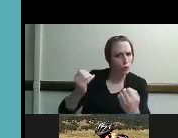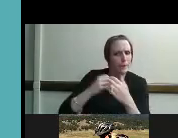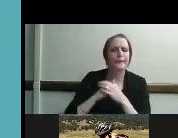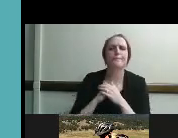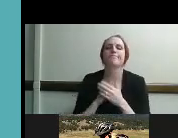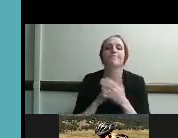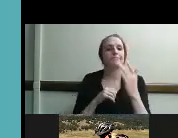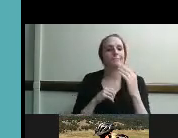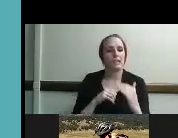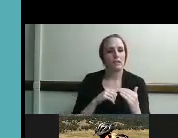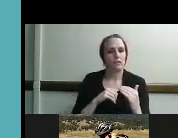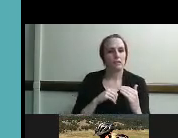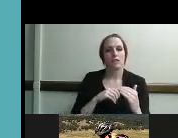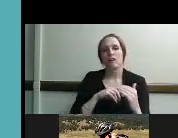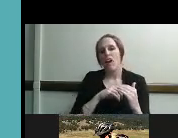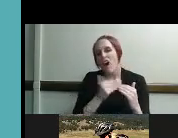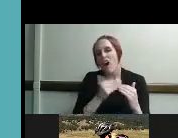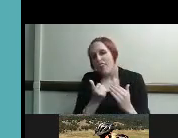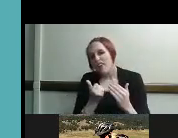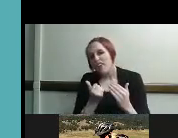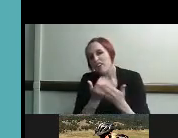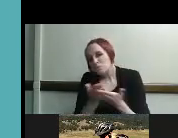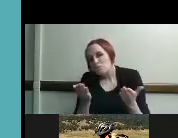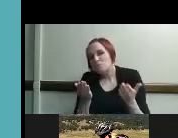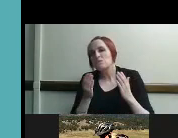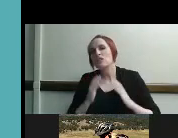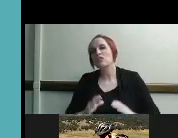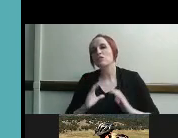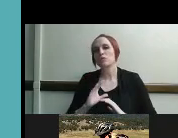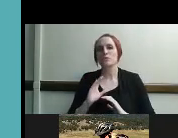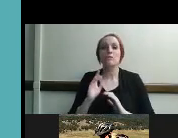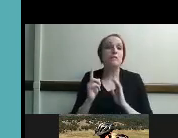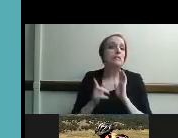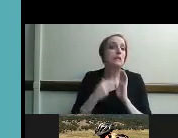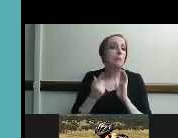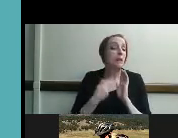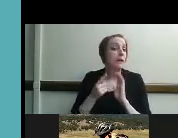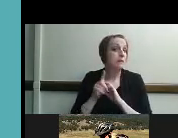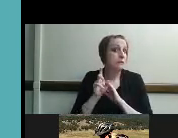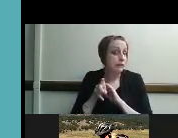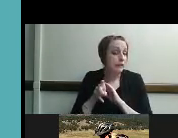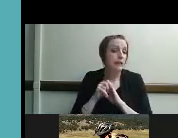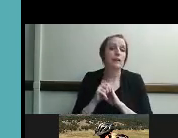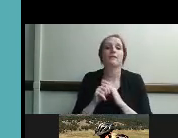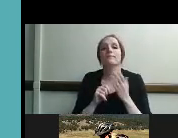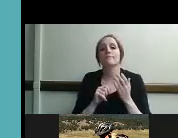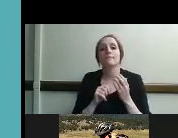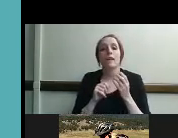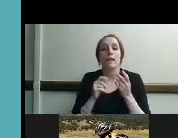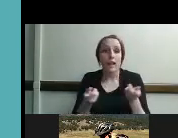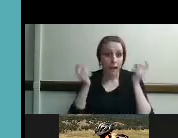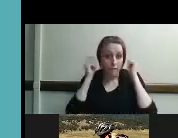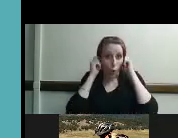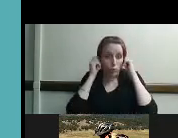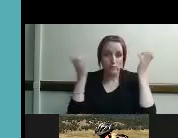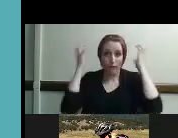other items that consumers sometimes need in order to use their main equipment might include things like headphones or some other